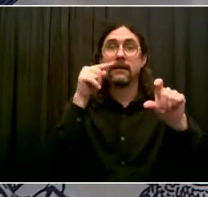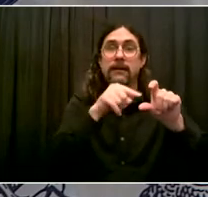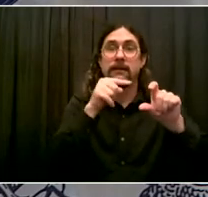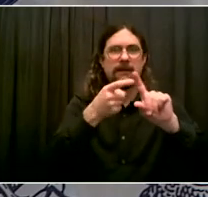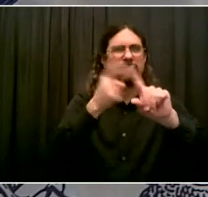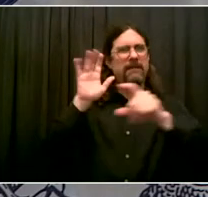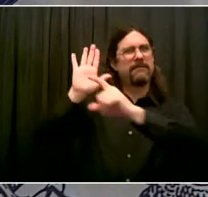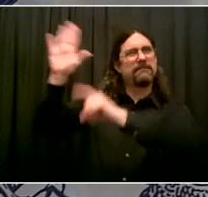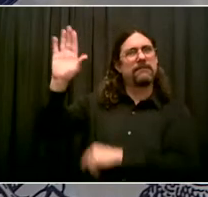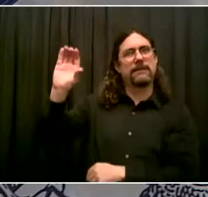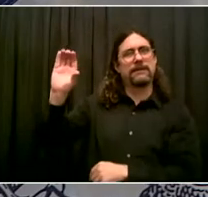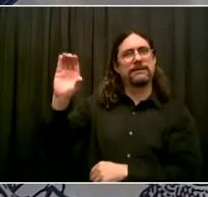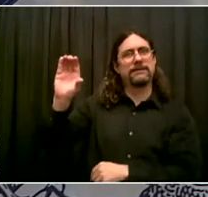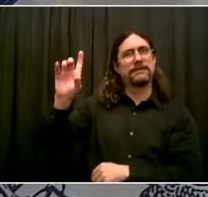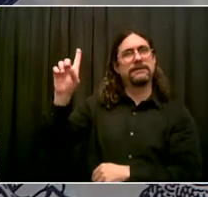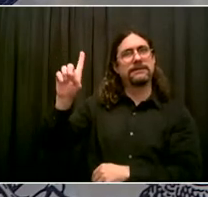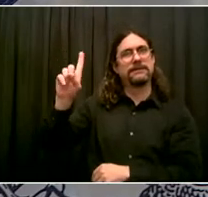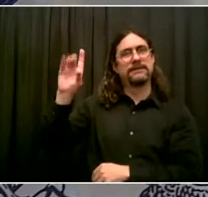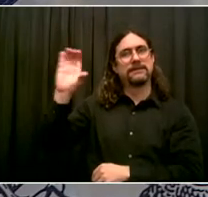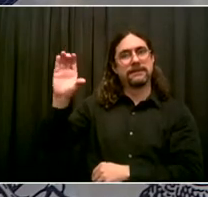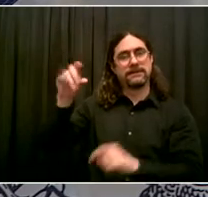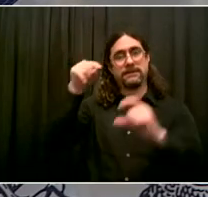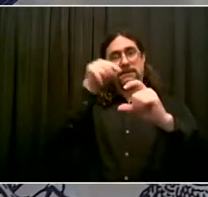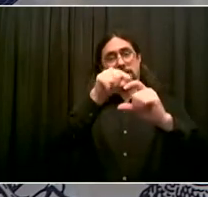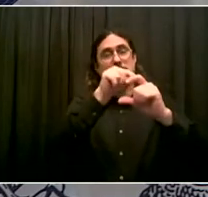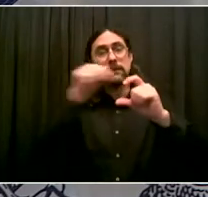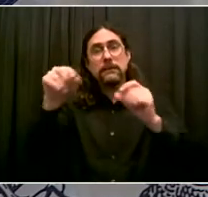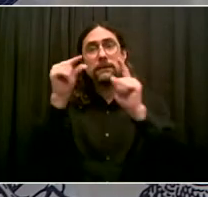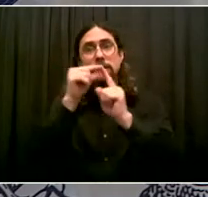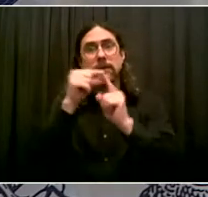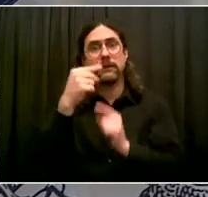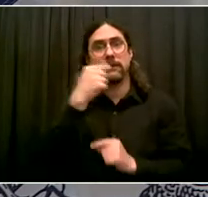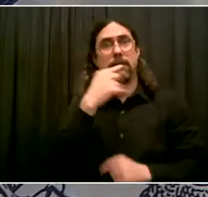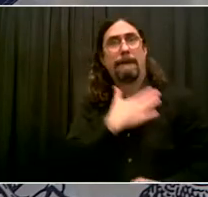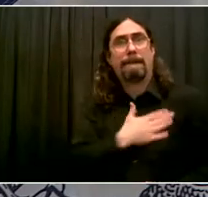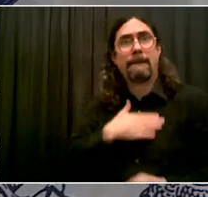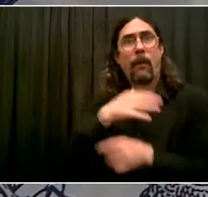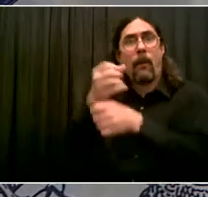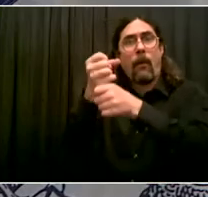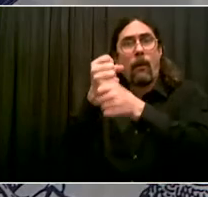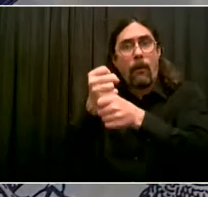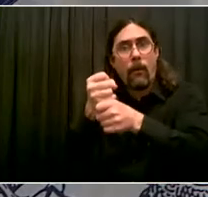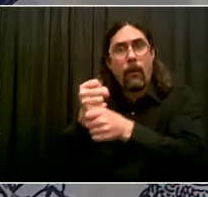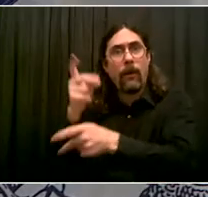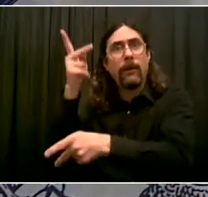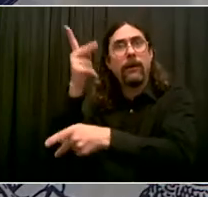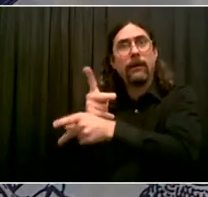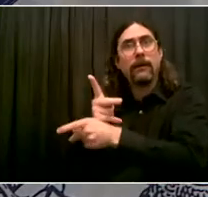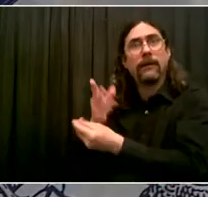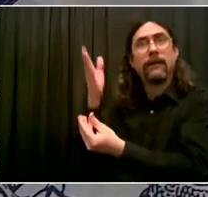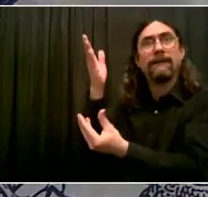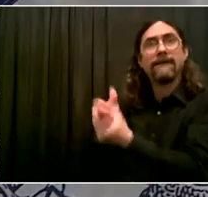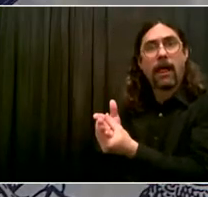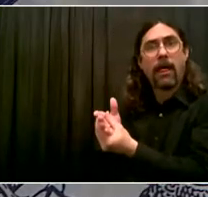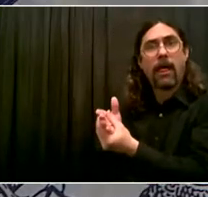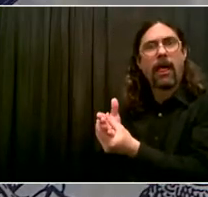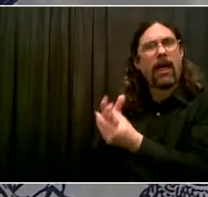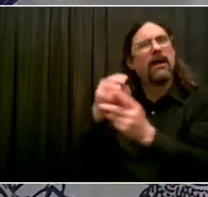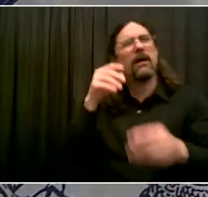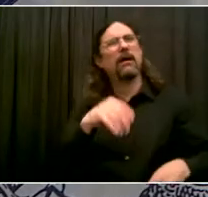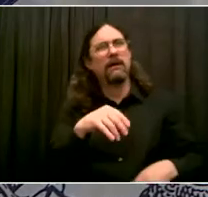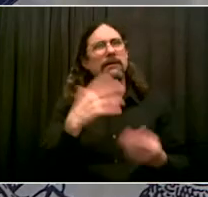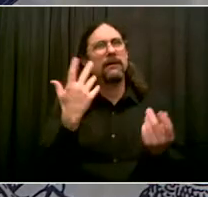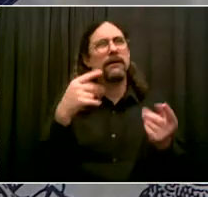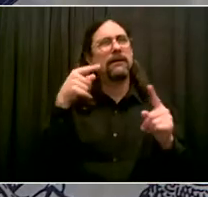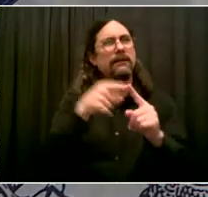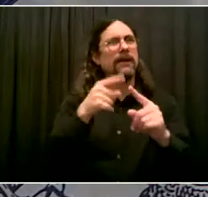And I think it is important for people to keep the record handy for a lot of reasons. Obviously, one of the things we're all working on is